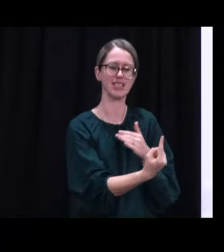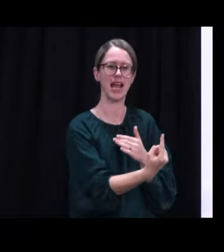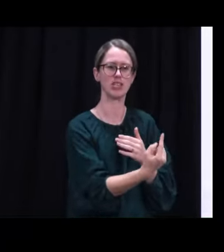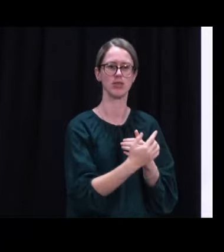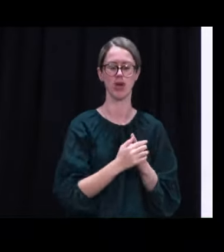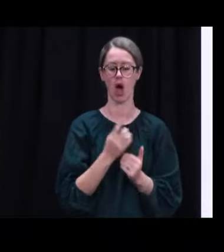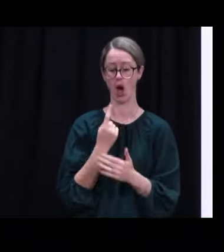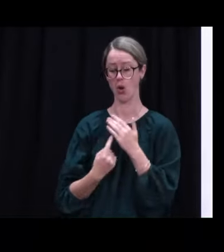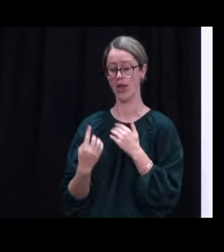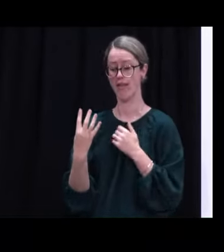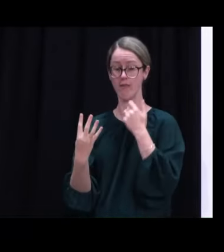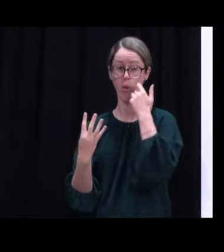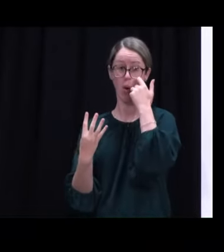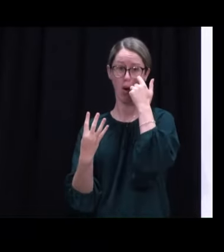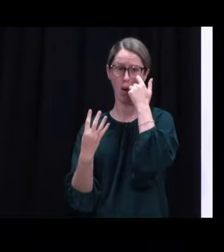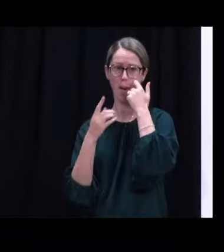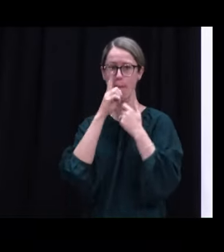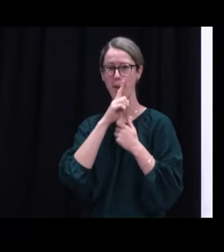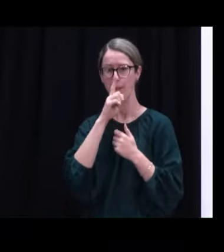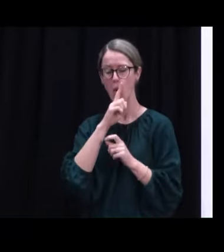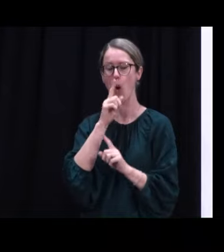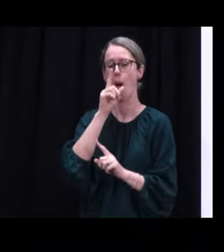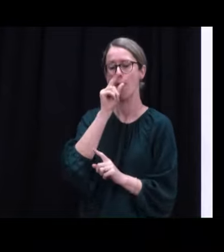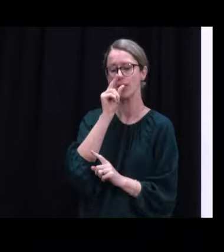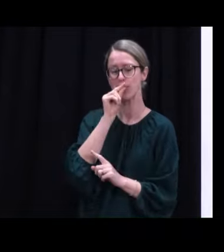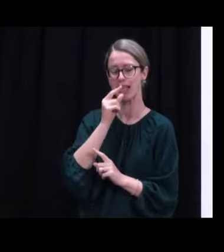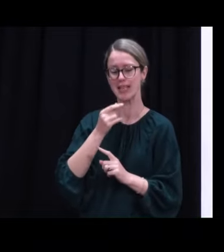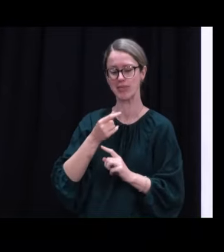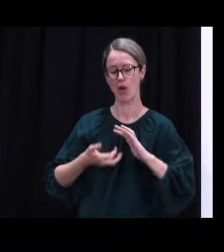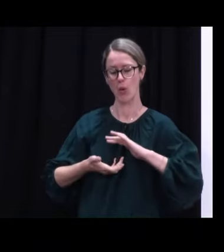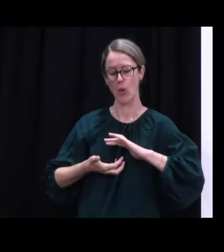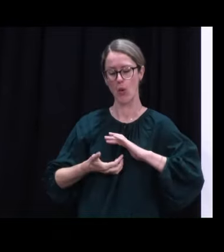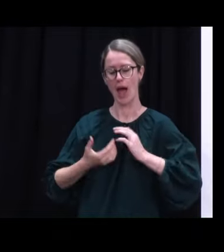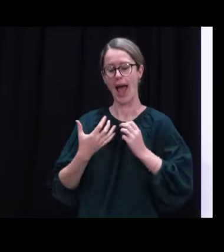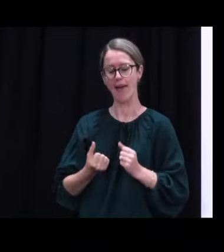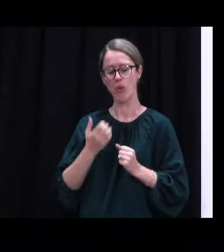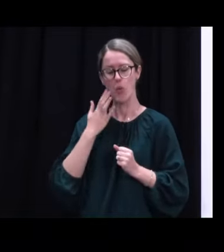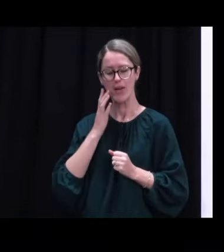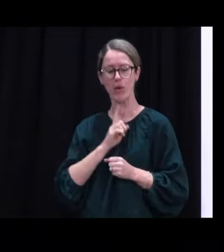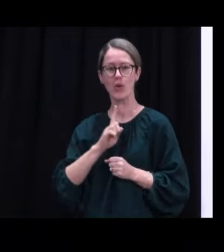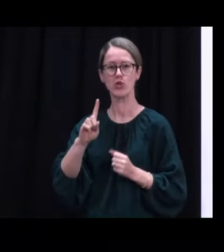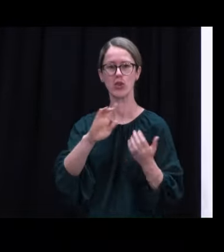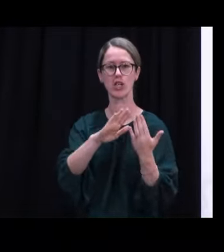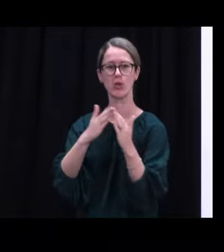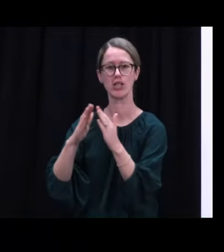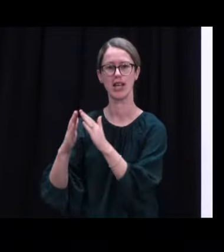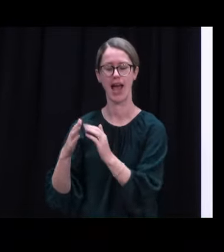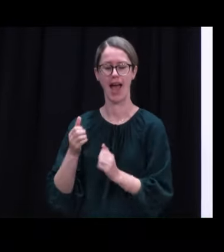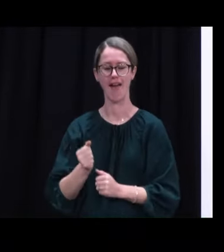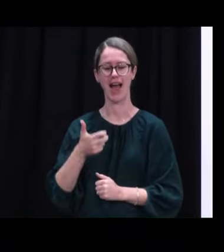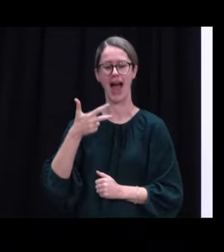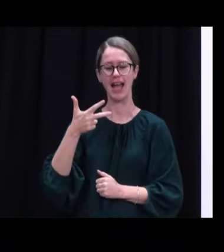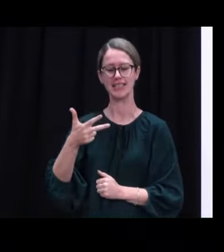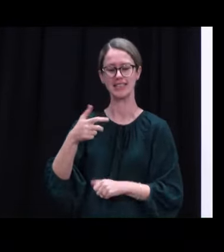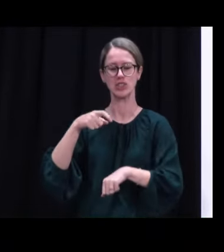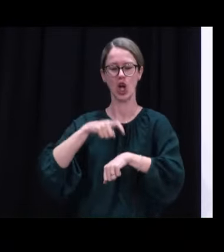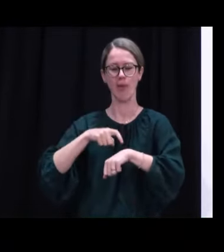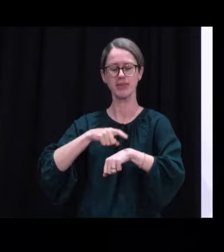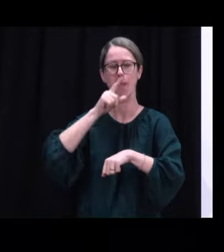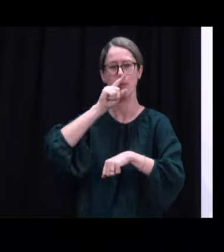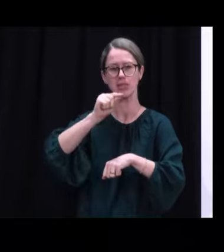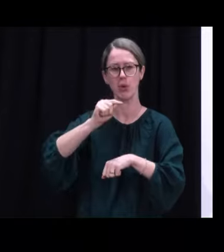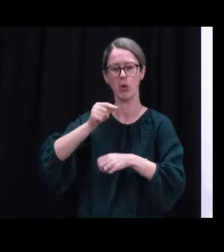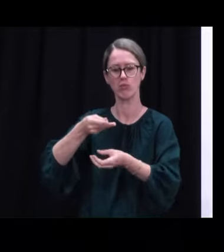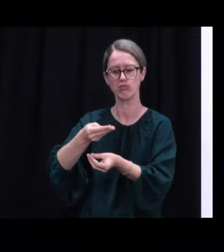four people were potentially infectious in the community, with eight exposure events between them. None